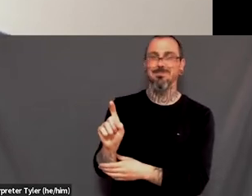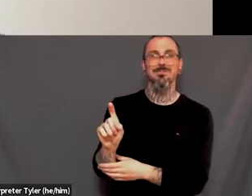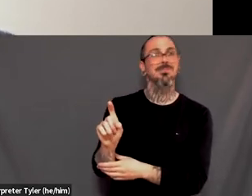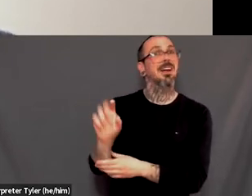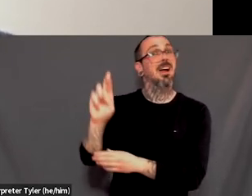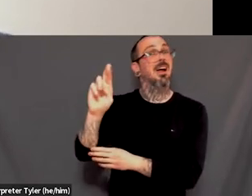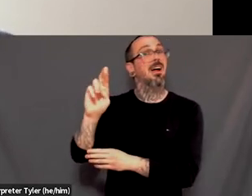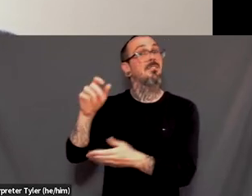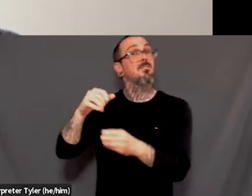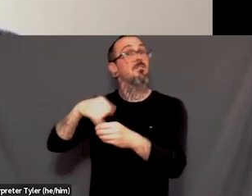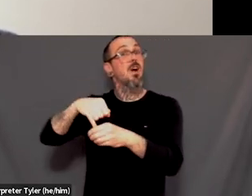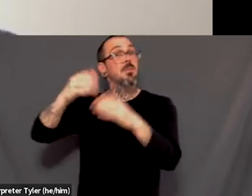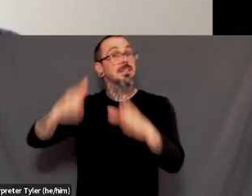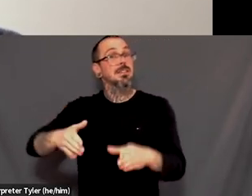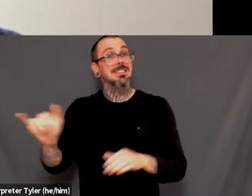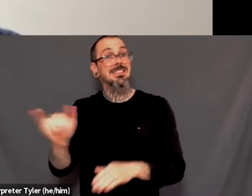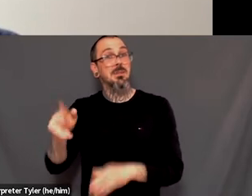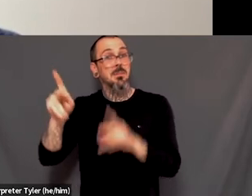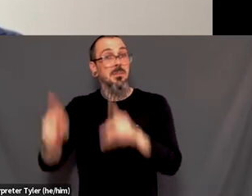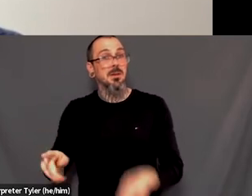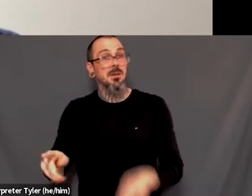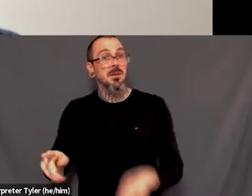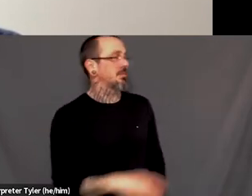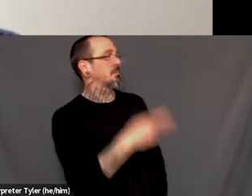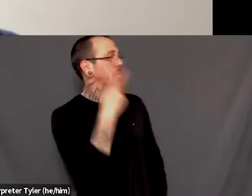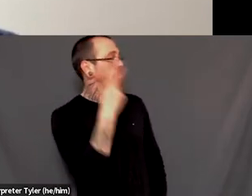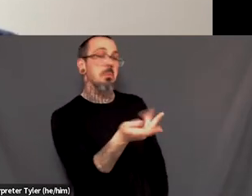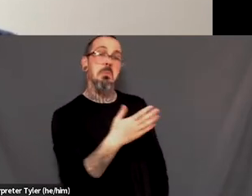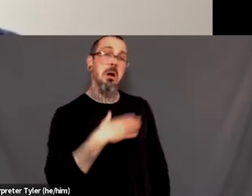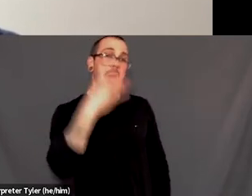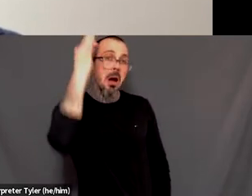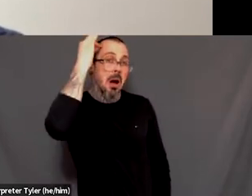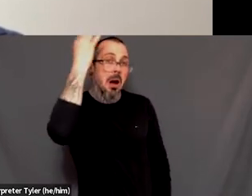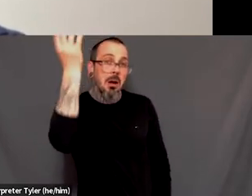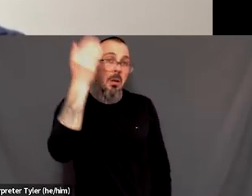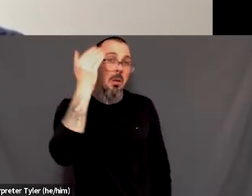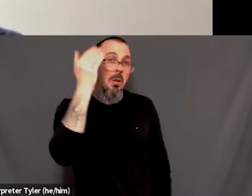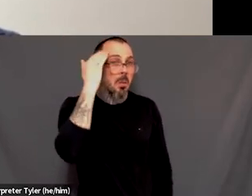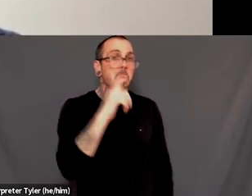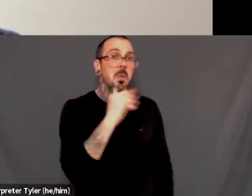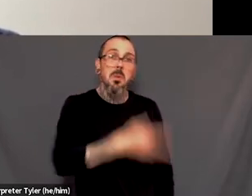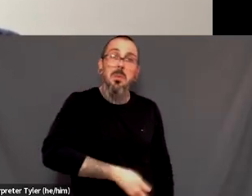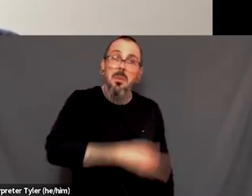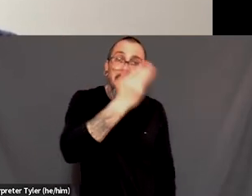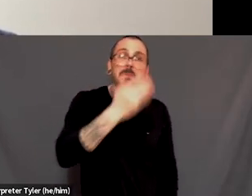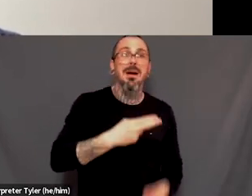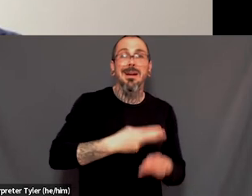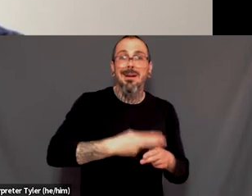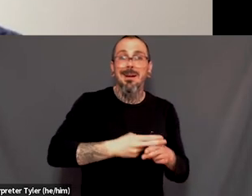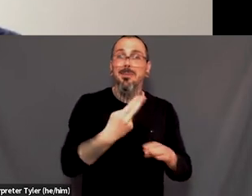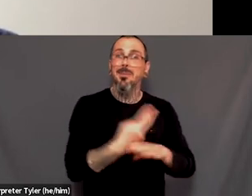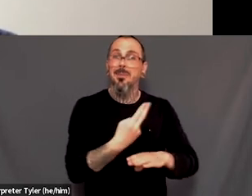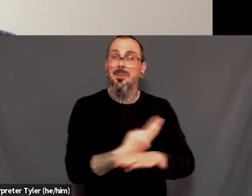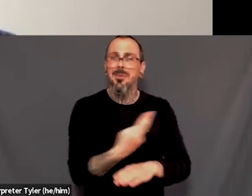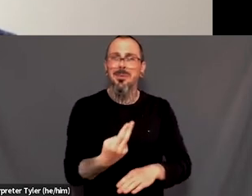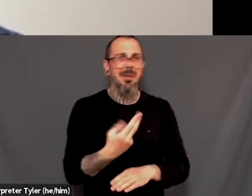they comment on my hair color and call me by my other name. And, it's, it's weird. And I don't say, you know, to every person